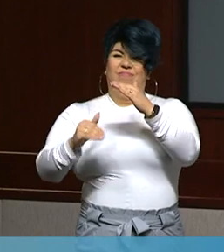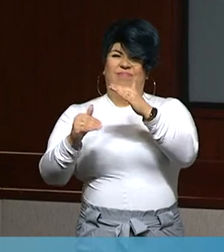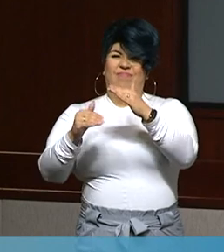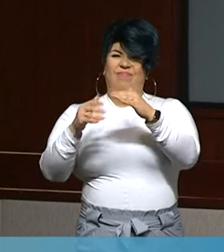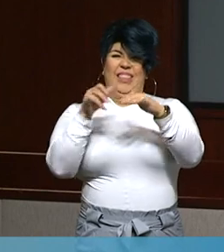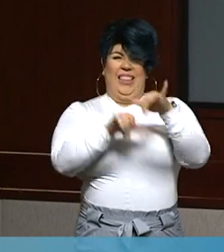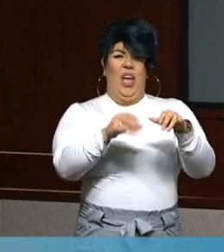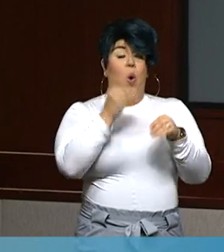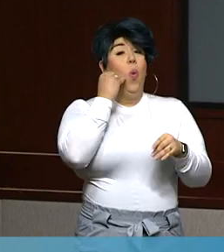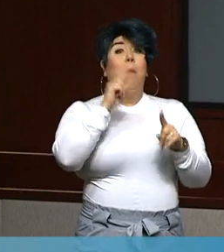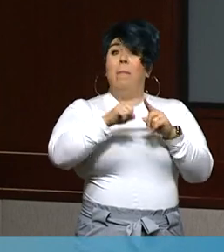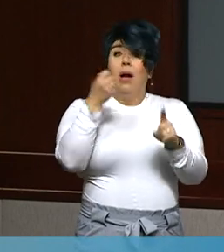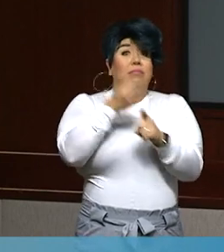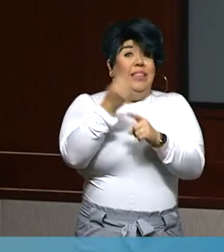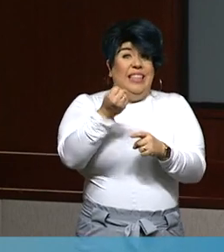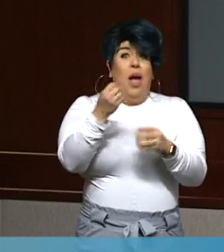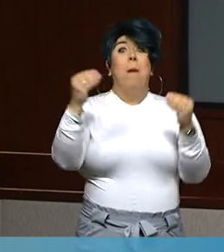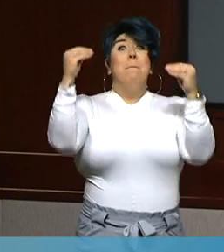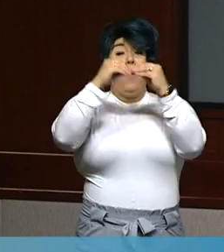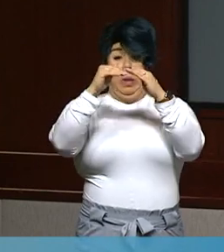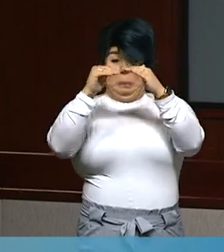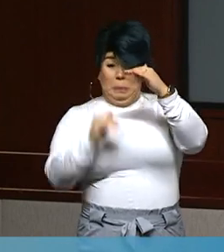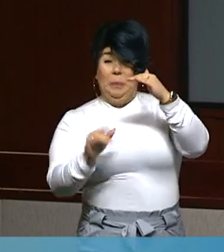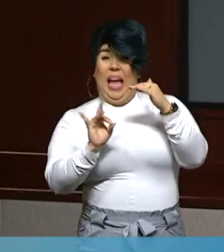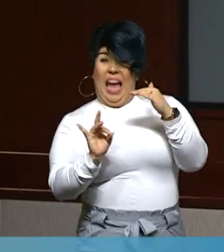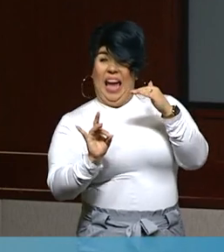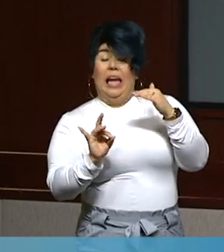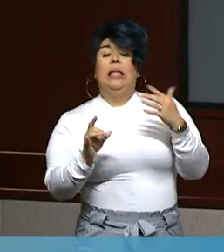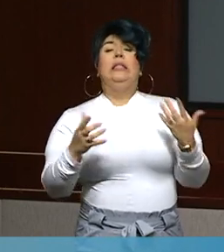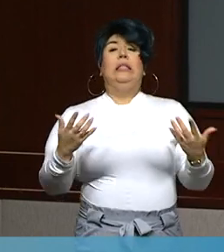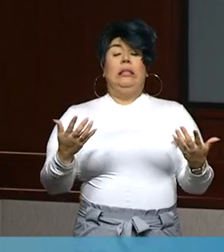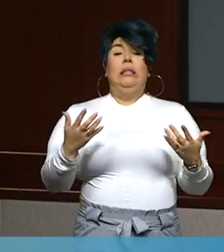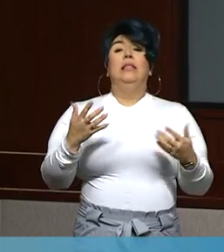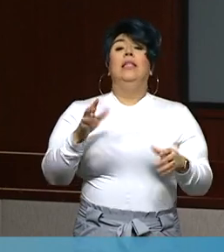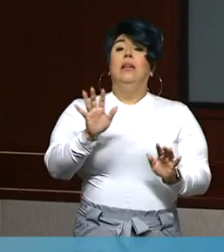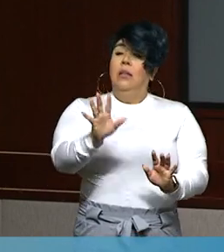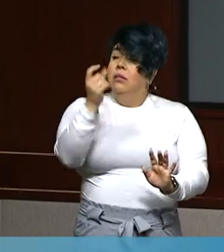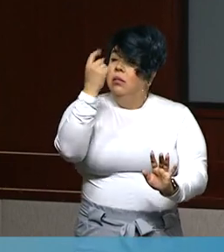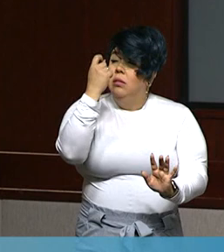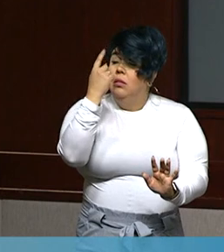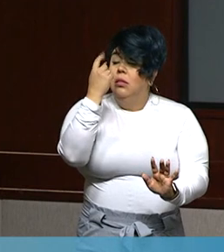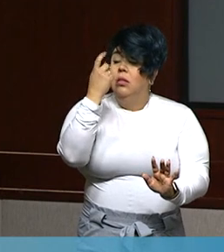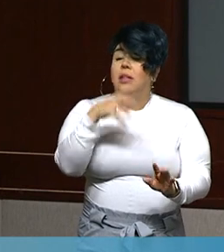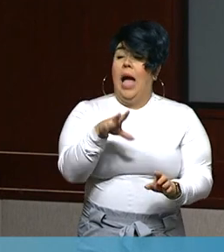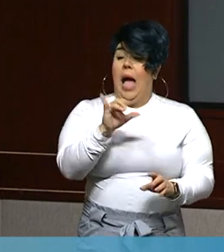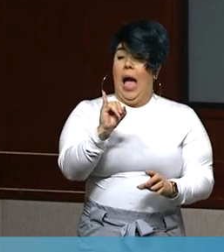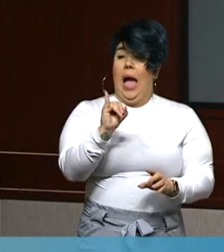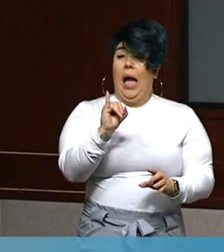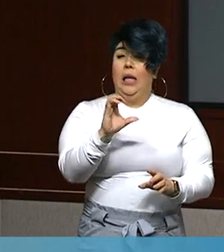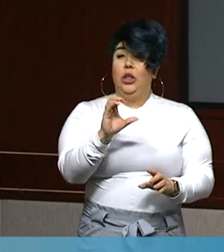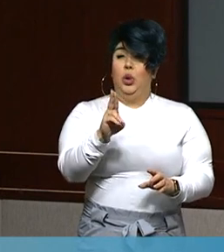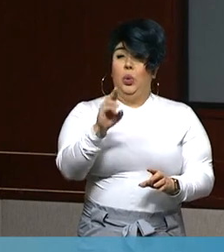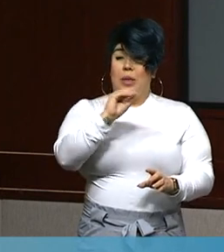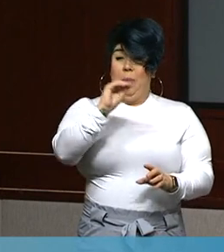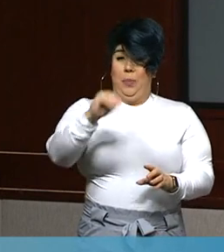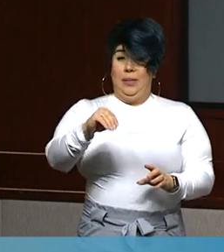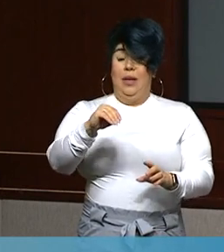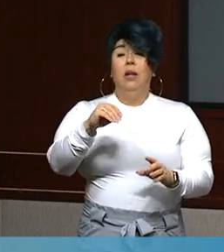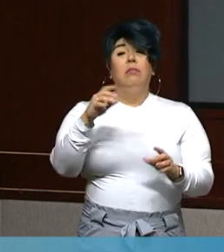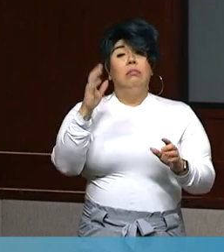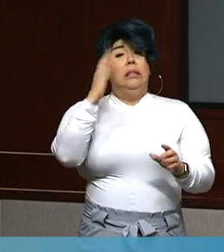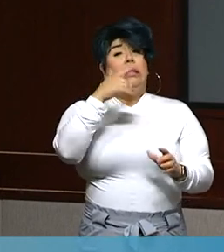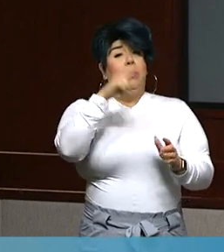Saturday. While this seems like a substantial decrease in capacity, it's important to note that the state changed the calculation